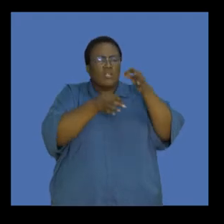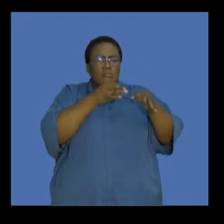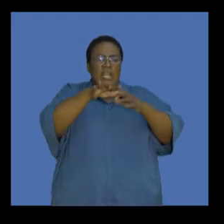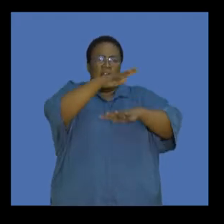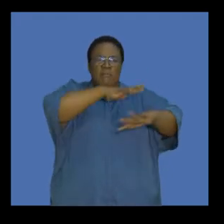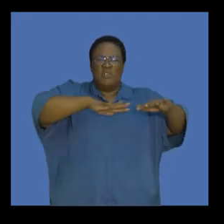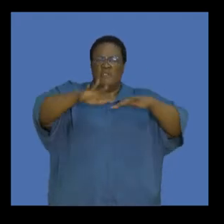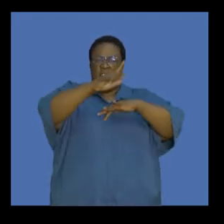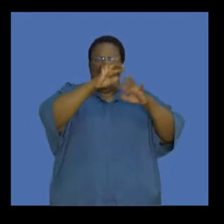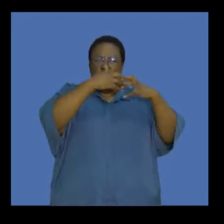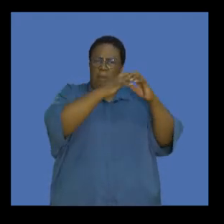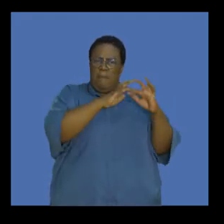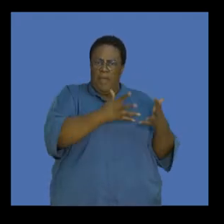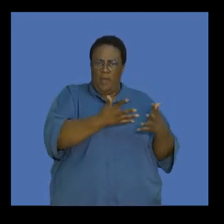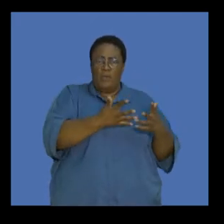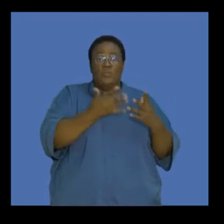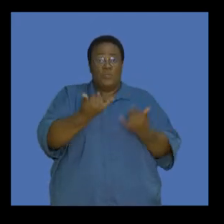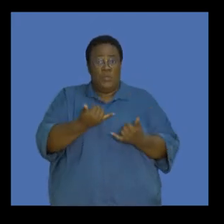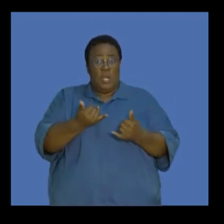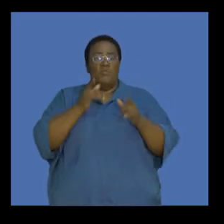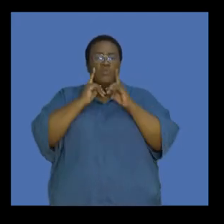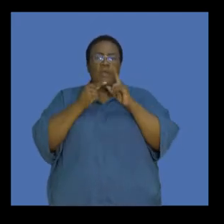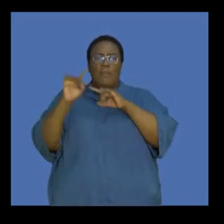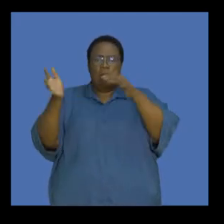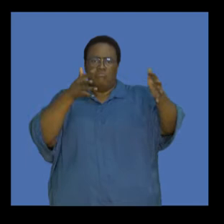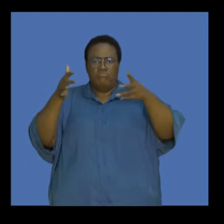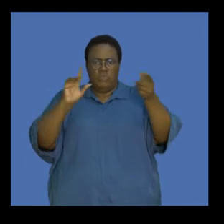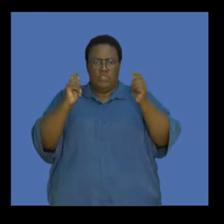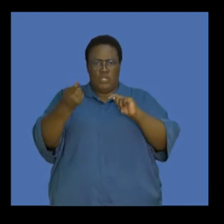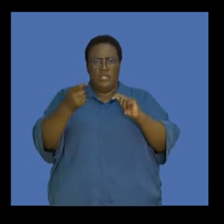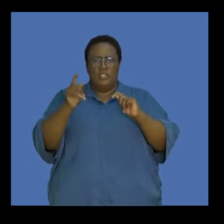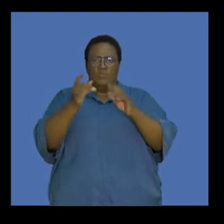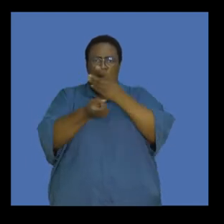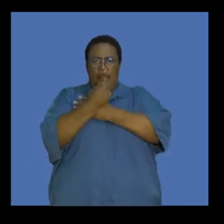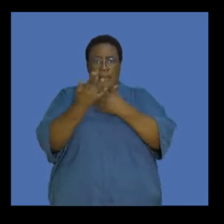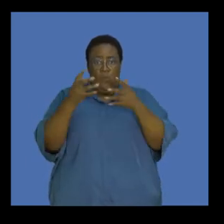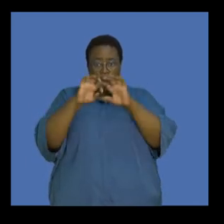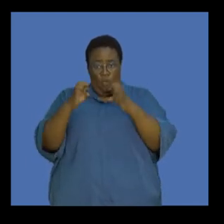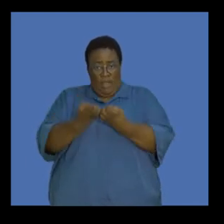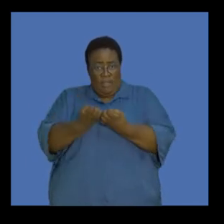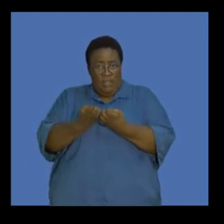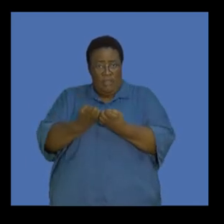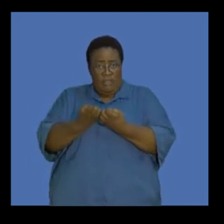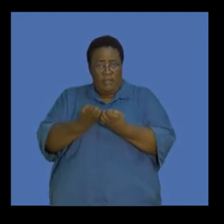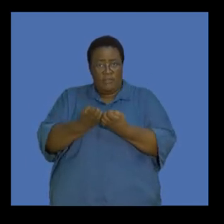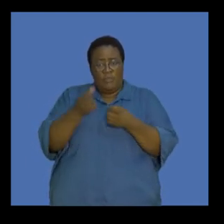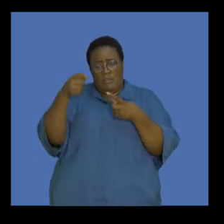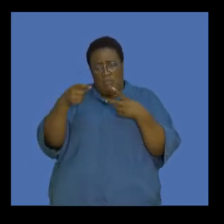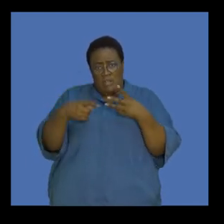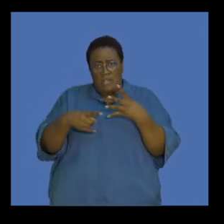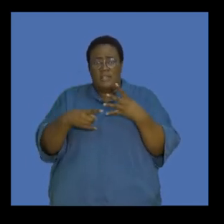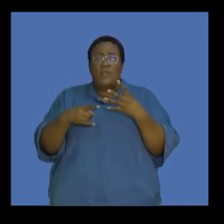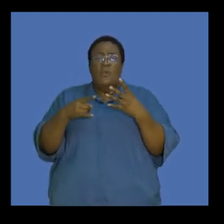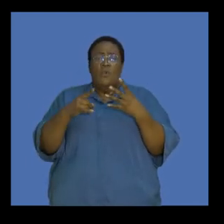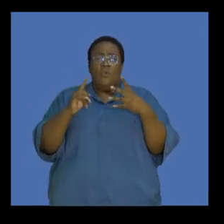atmosphere. We're going to talk about climate change today. And in terms of what happens on Earth and what are the indicators of